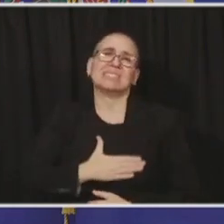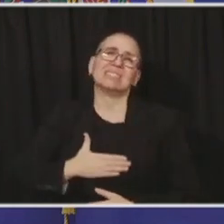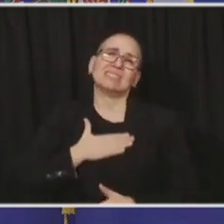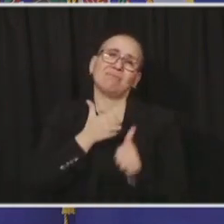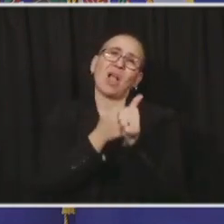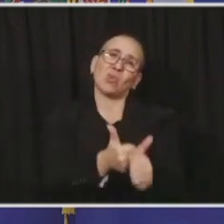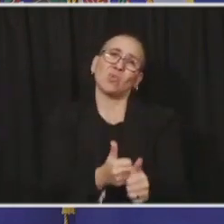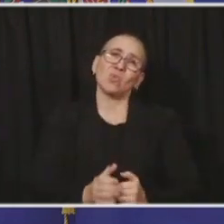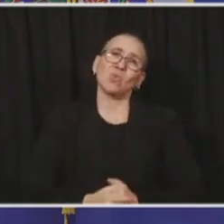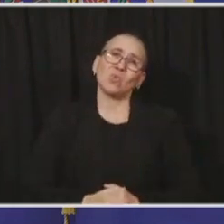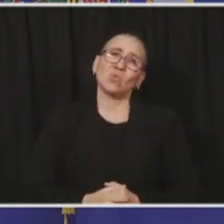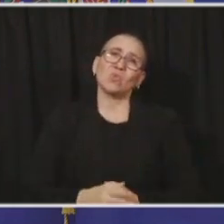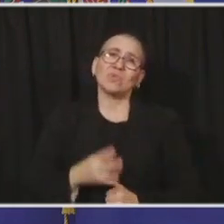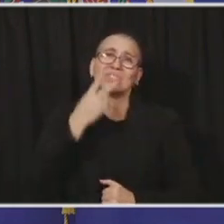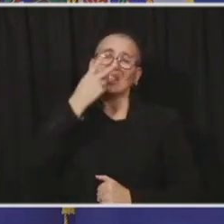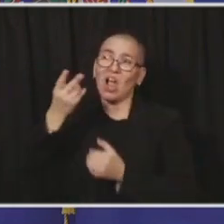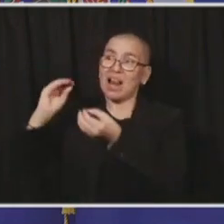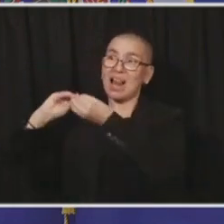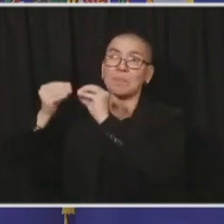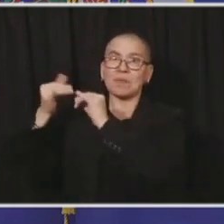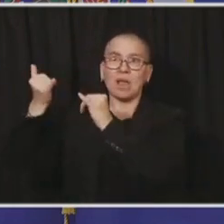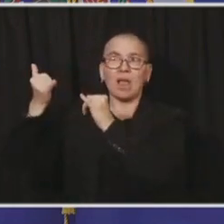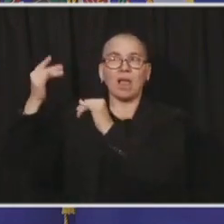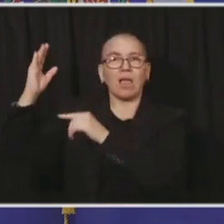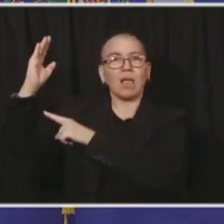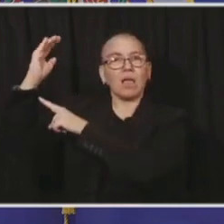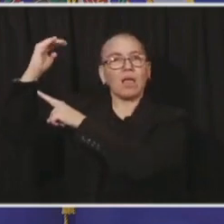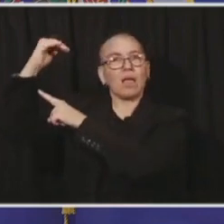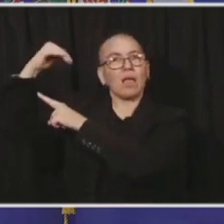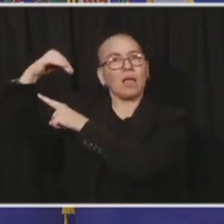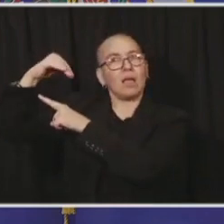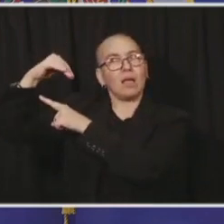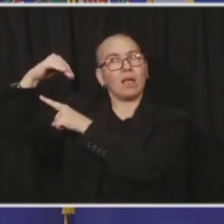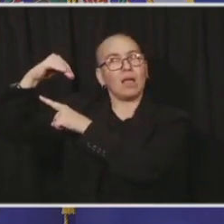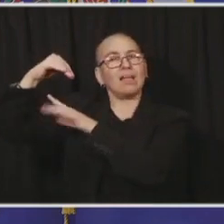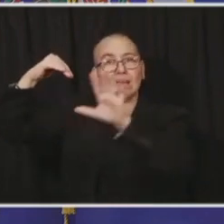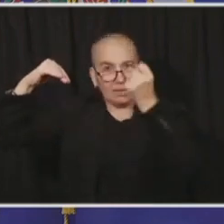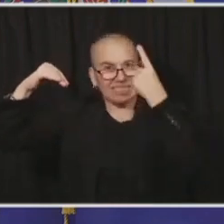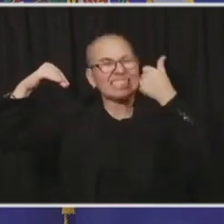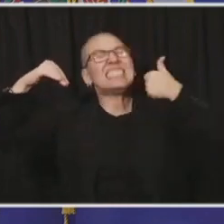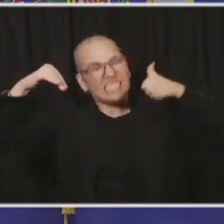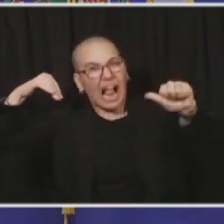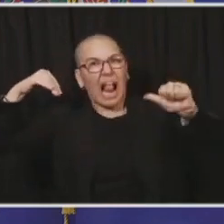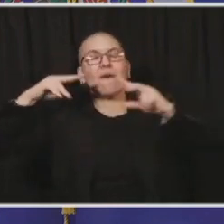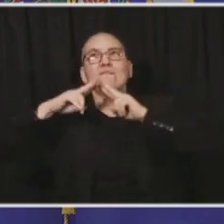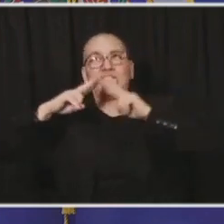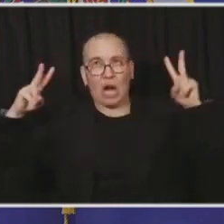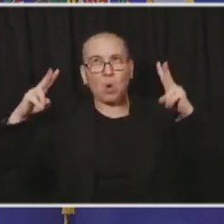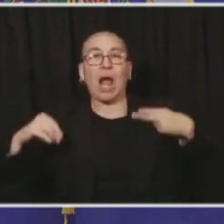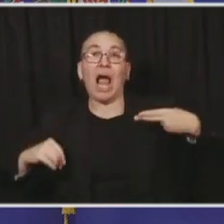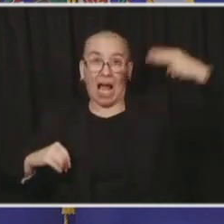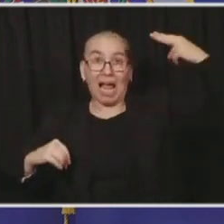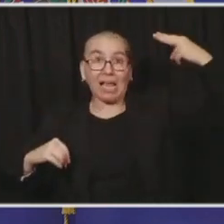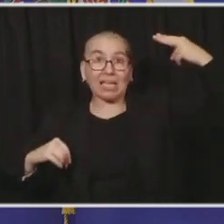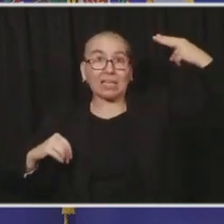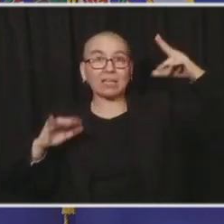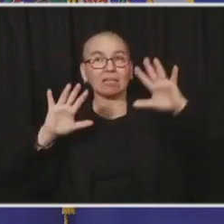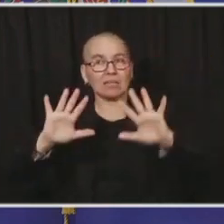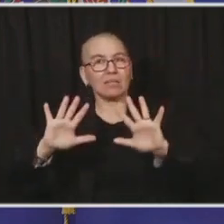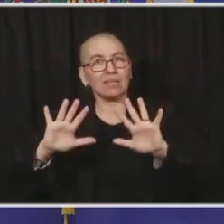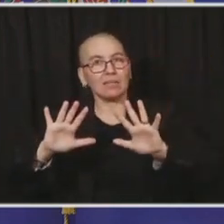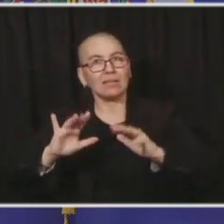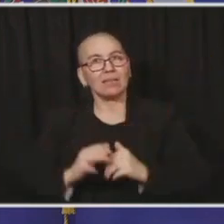although they are still too high. So I deeply appreciate, we all deeply appreciate your engagement. I am worried.